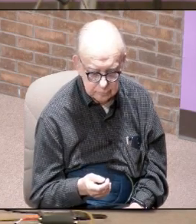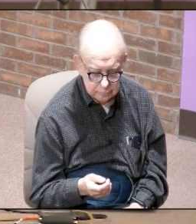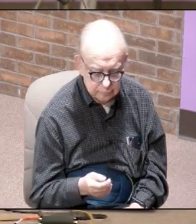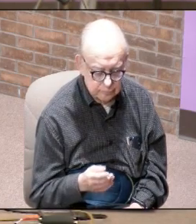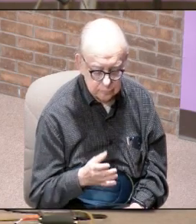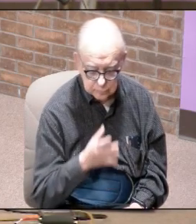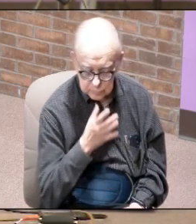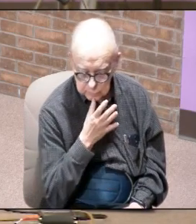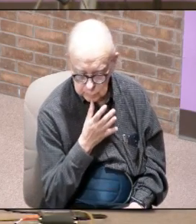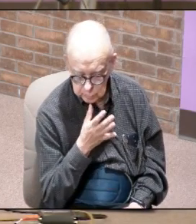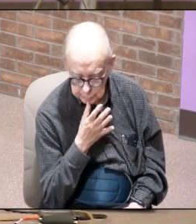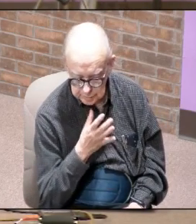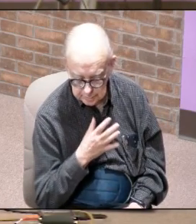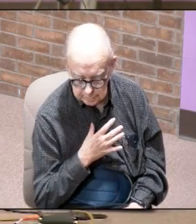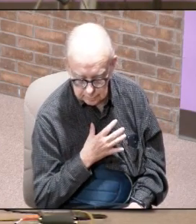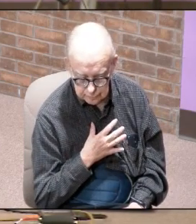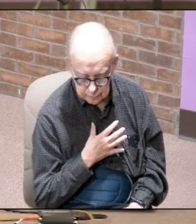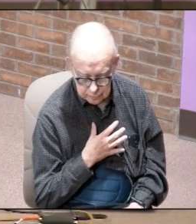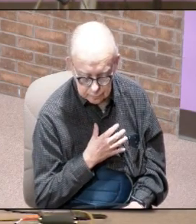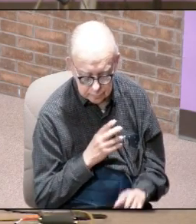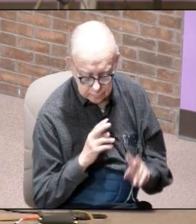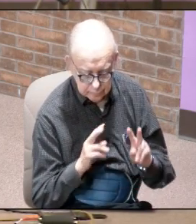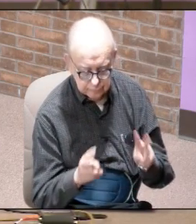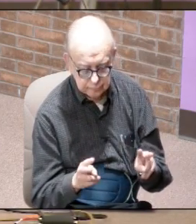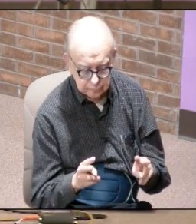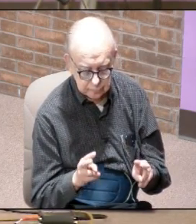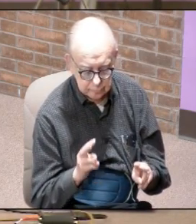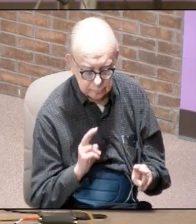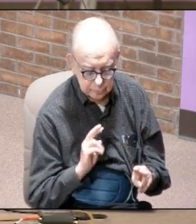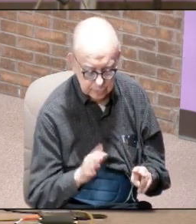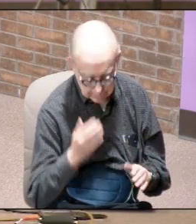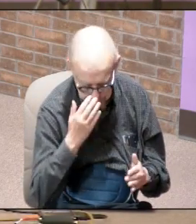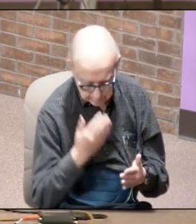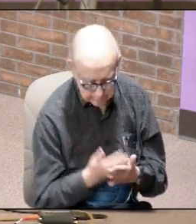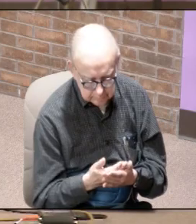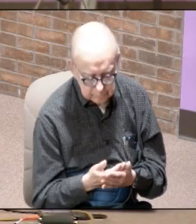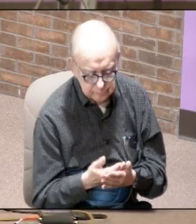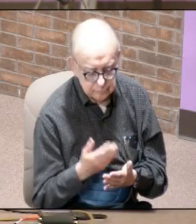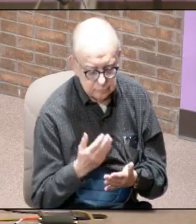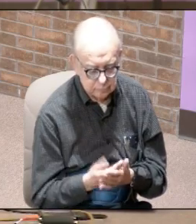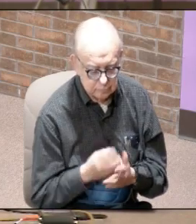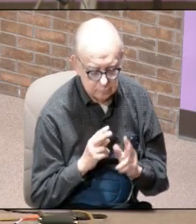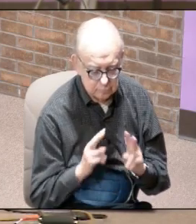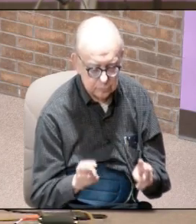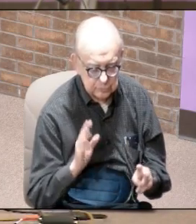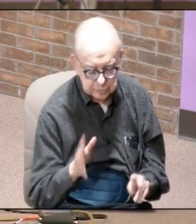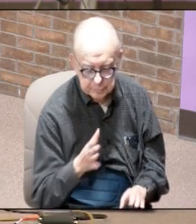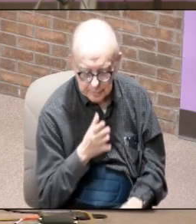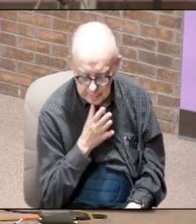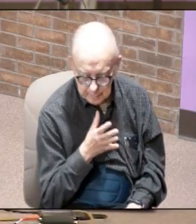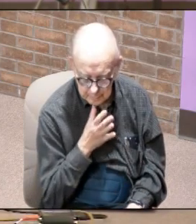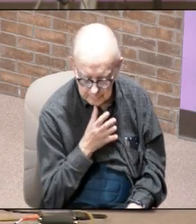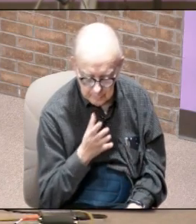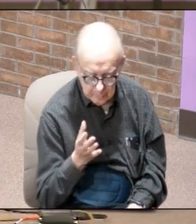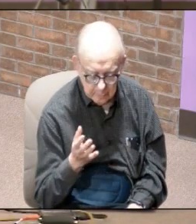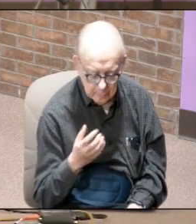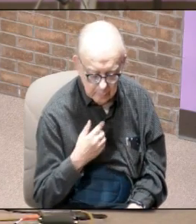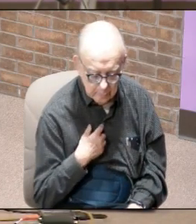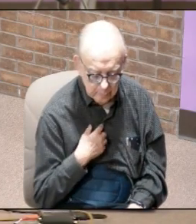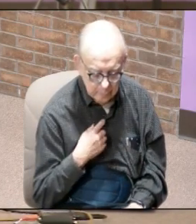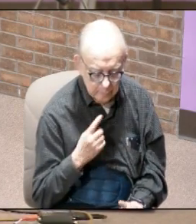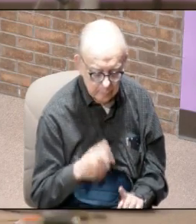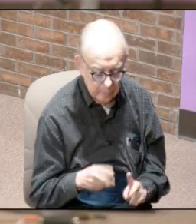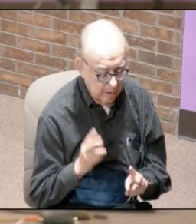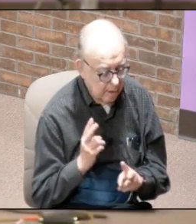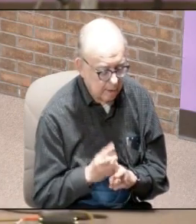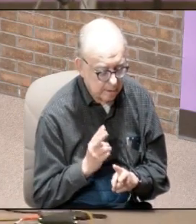woman behold thy son son behold thy mother I can't